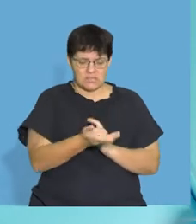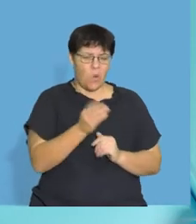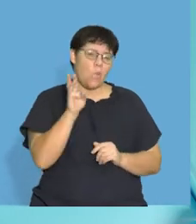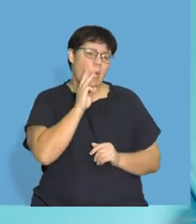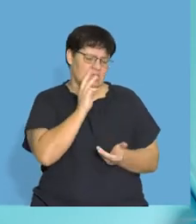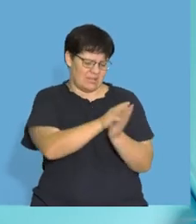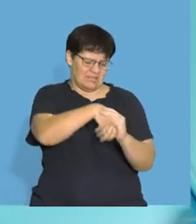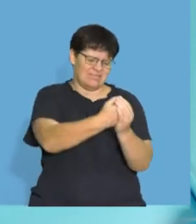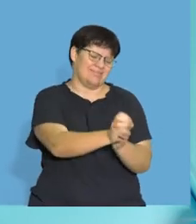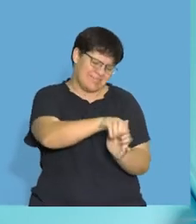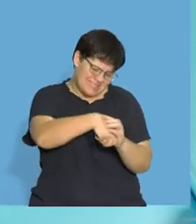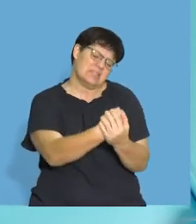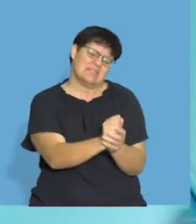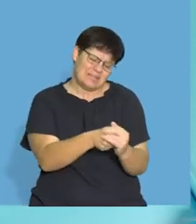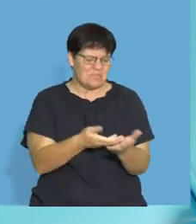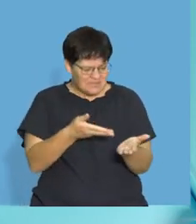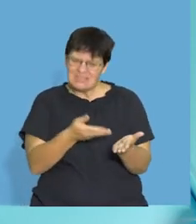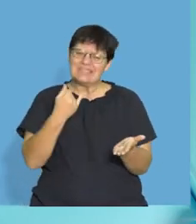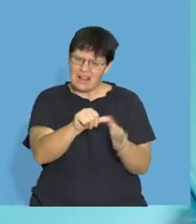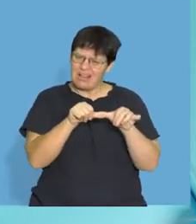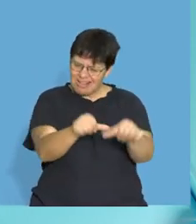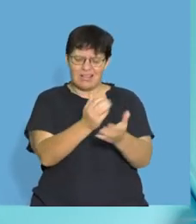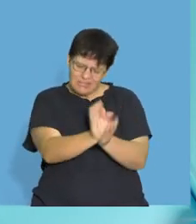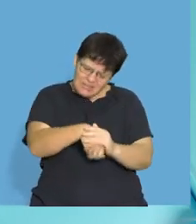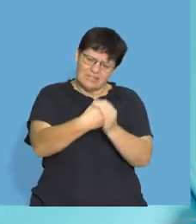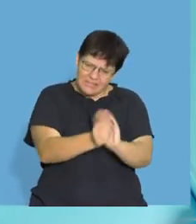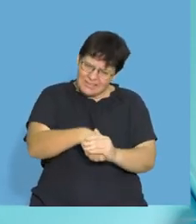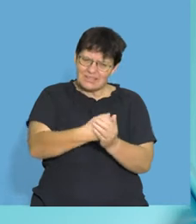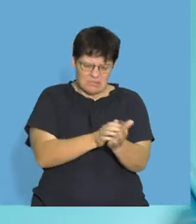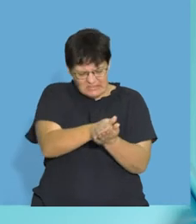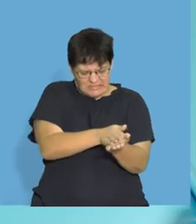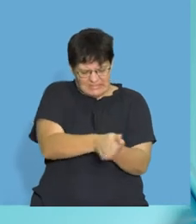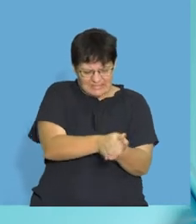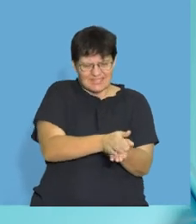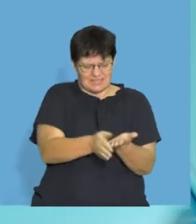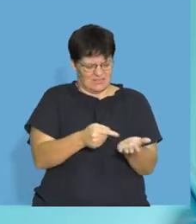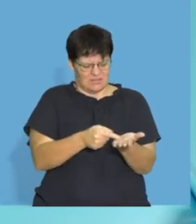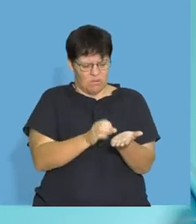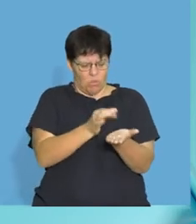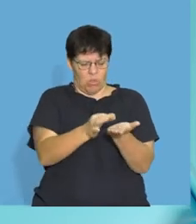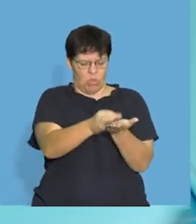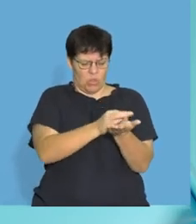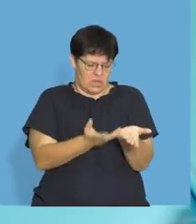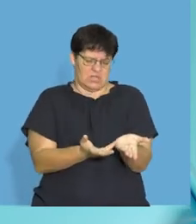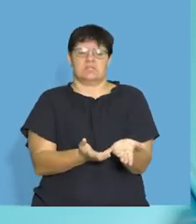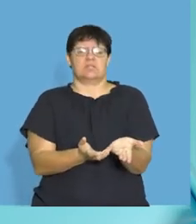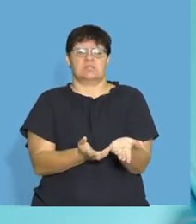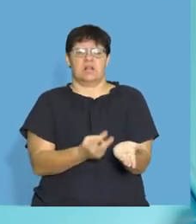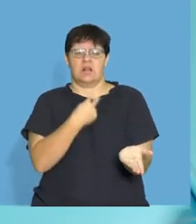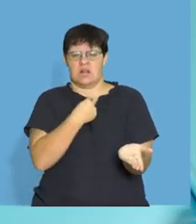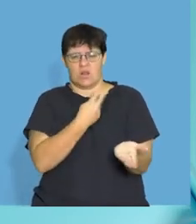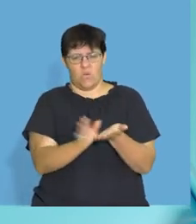try and put it under water and it doesn't really work. Because what happens is you try to rub your hand and it makes these little dots.